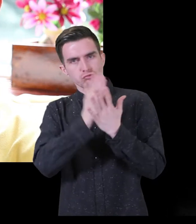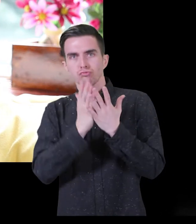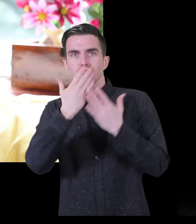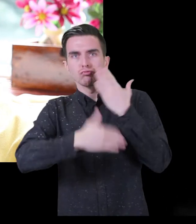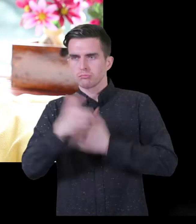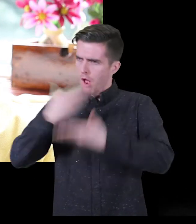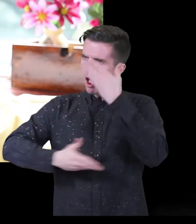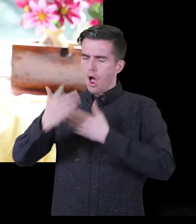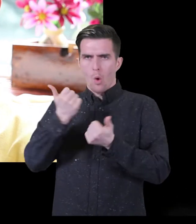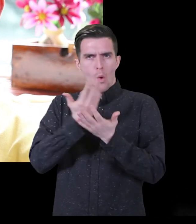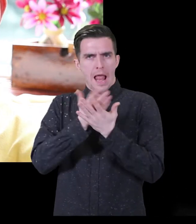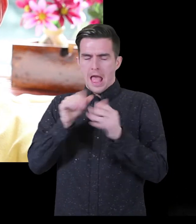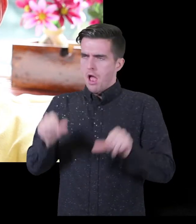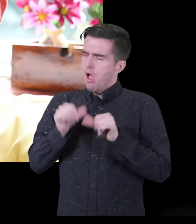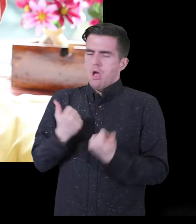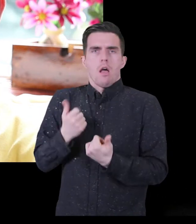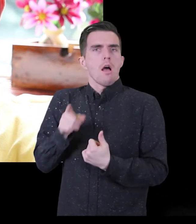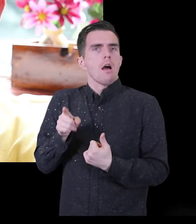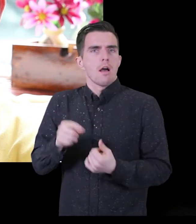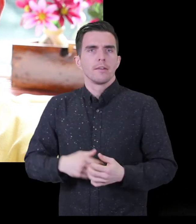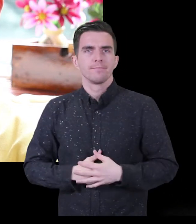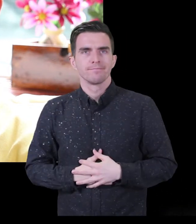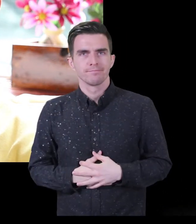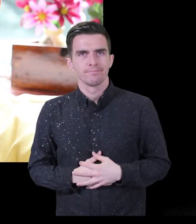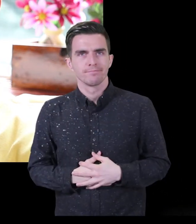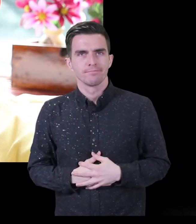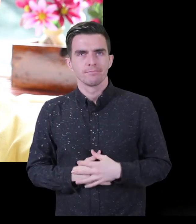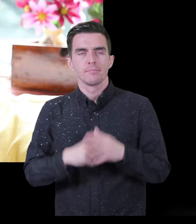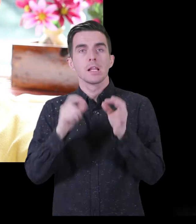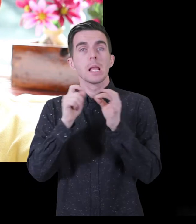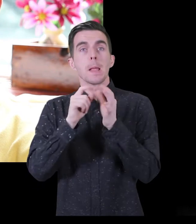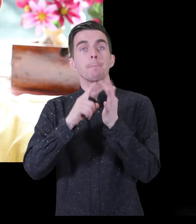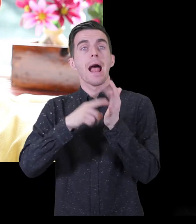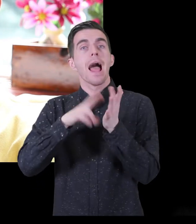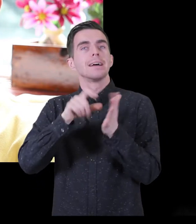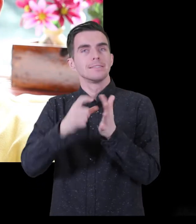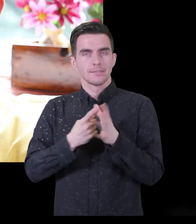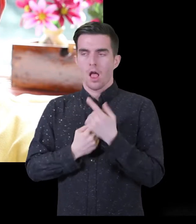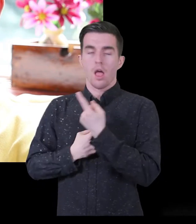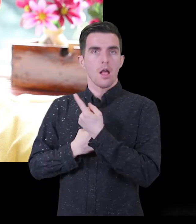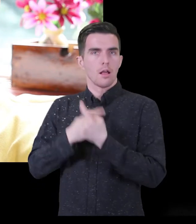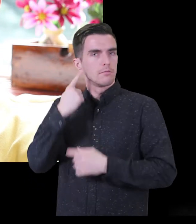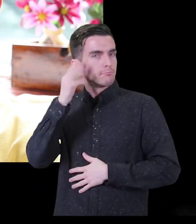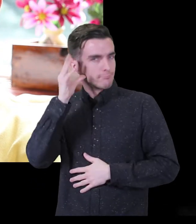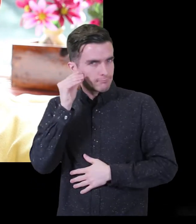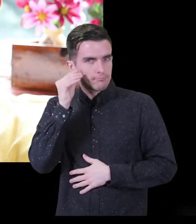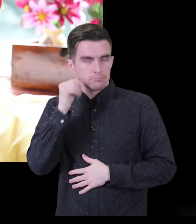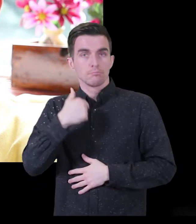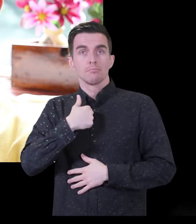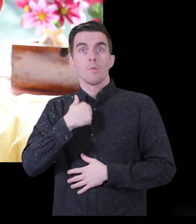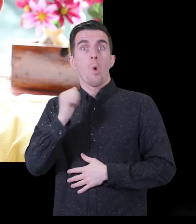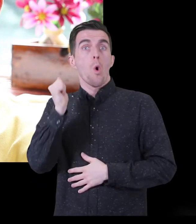what may be available to help me. And she was very, very meticulous